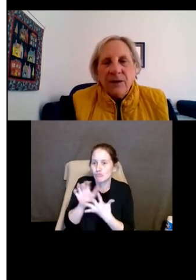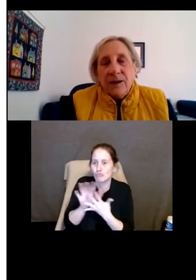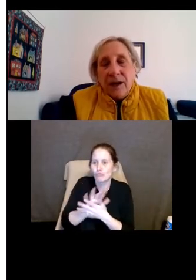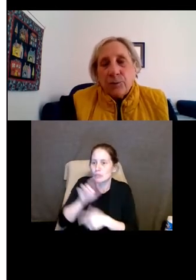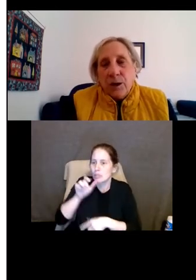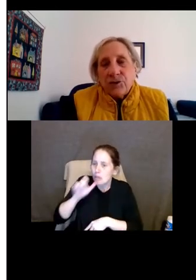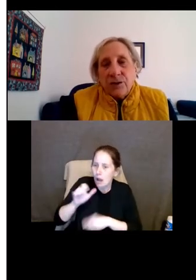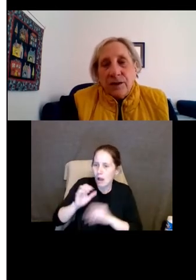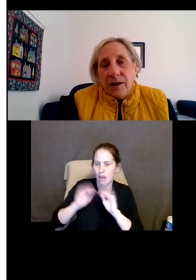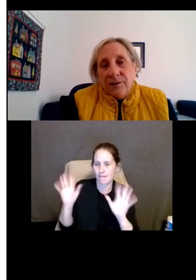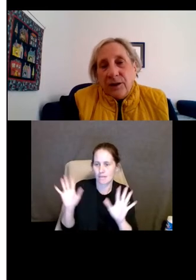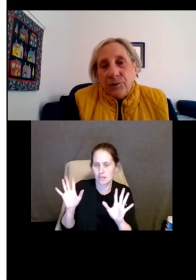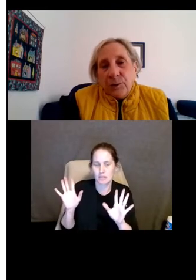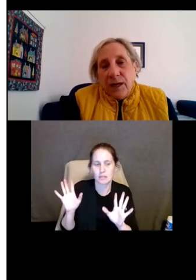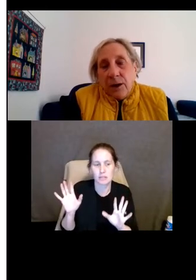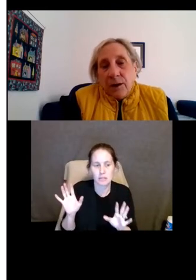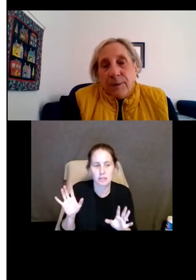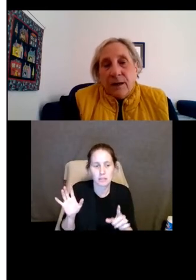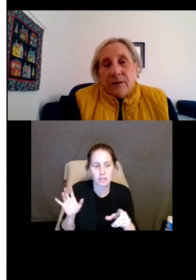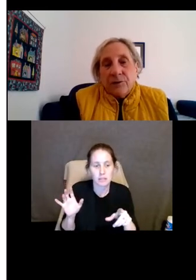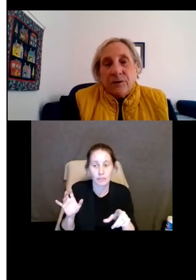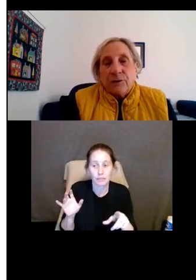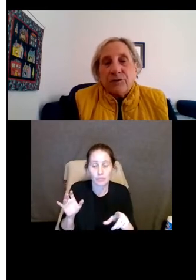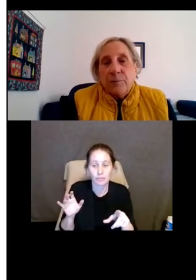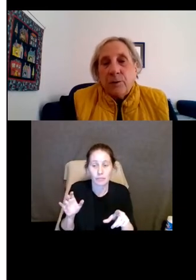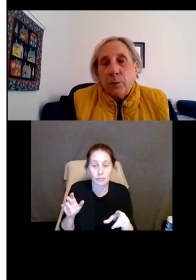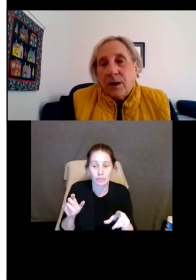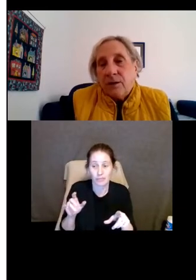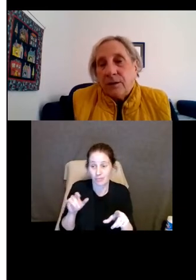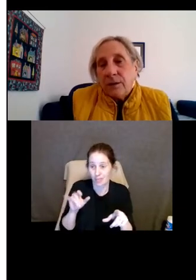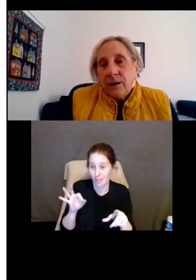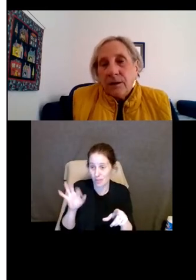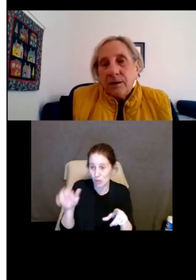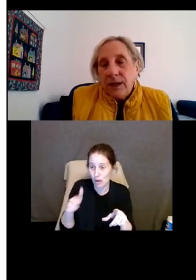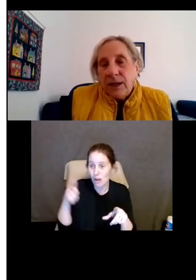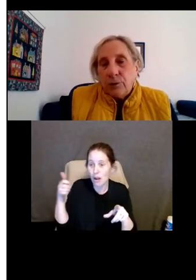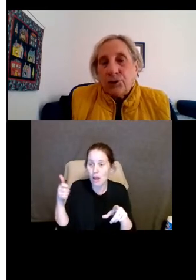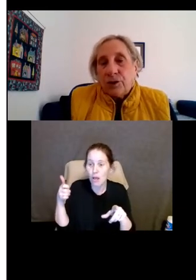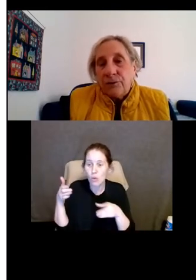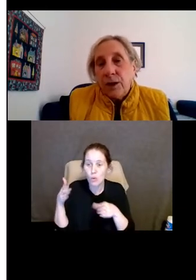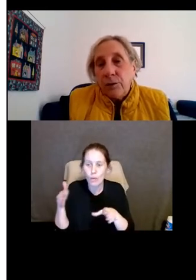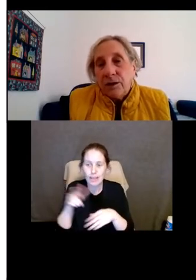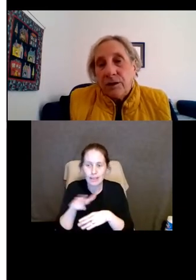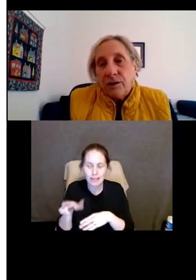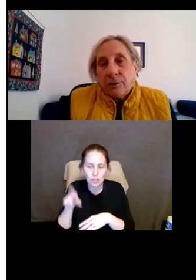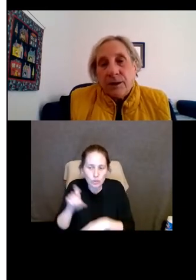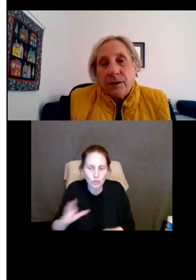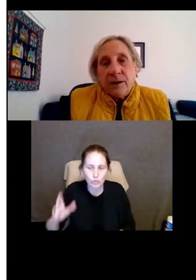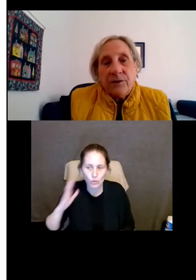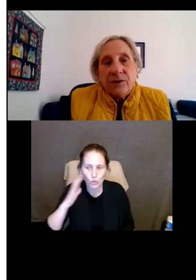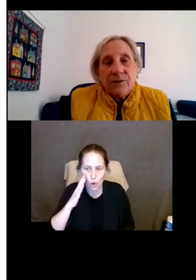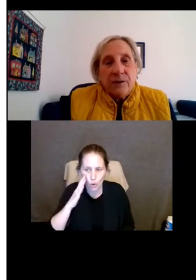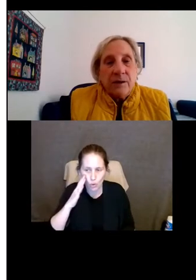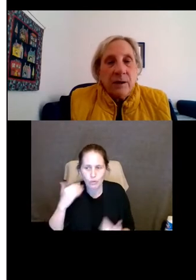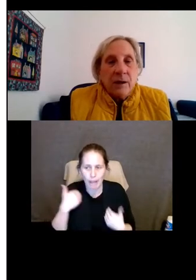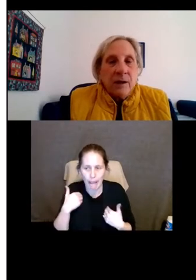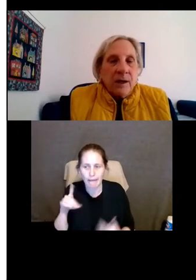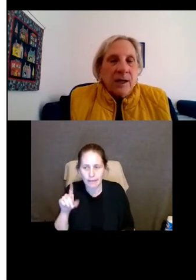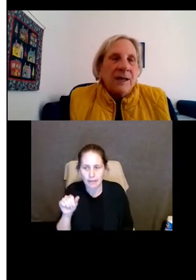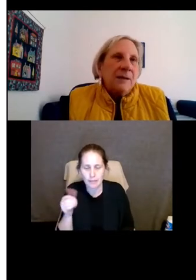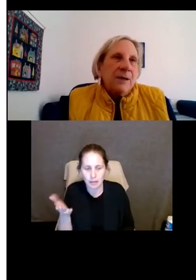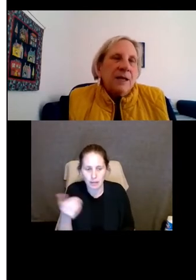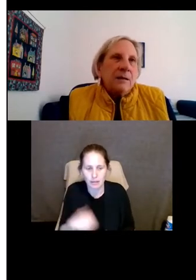And then the next question that HUD says, we talk about is, is there some other way that the landlord should have known that the disability existed?